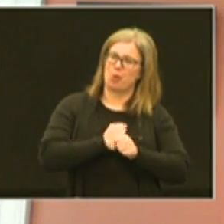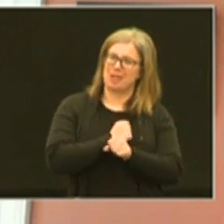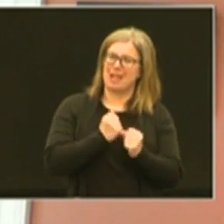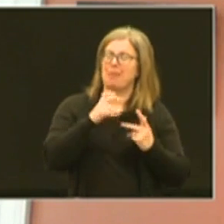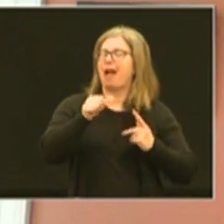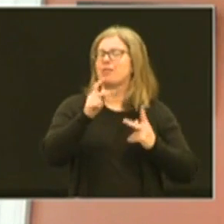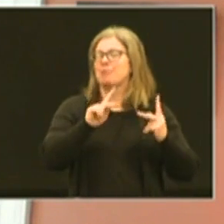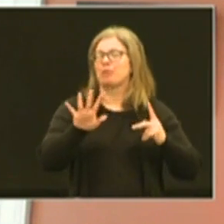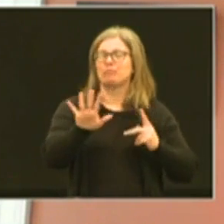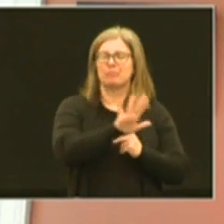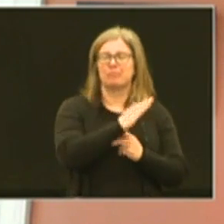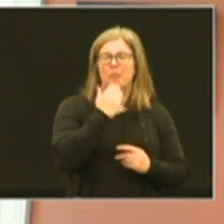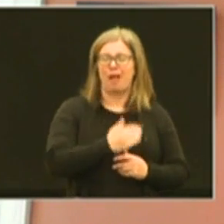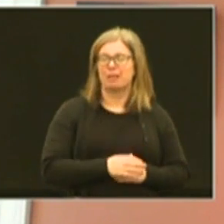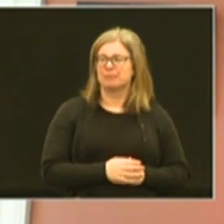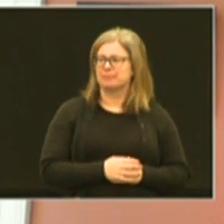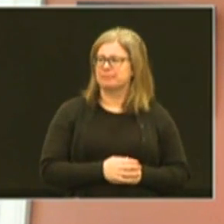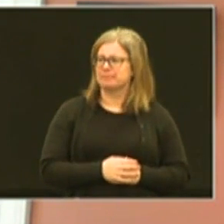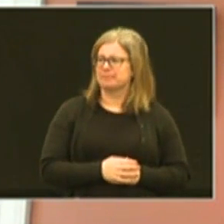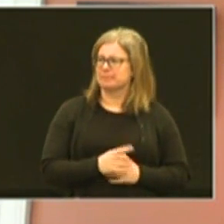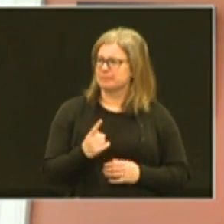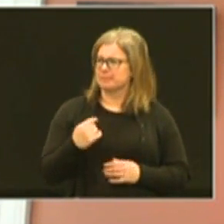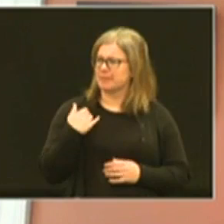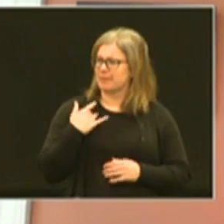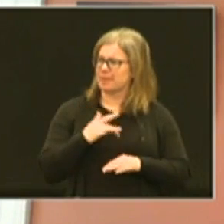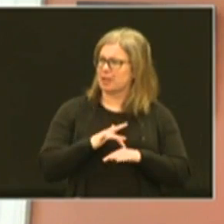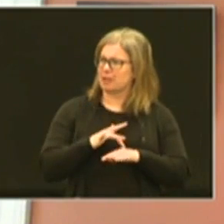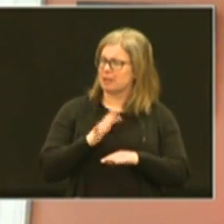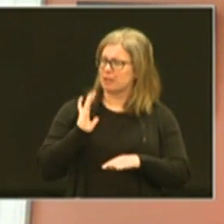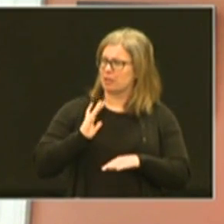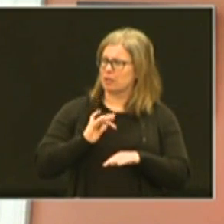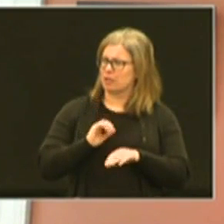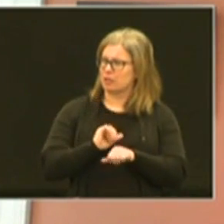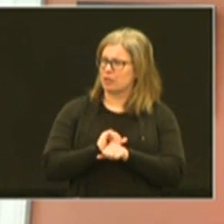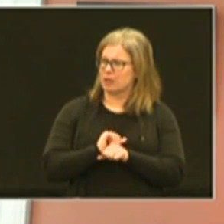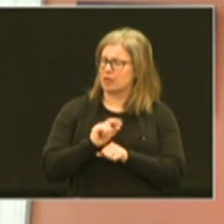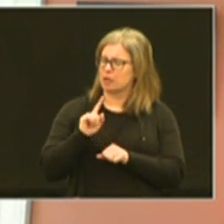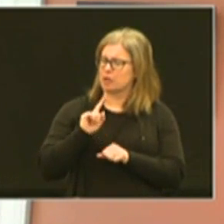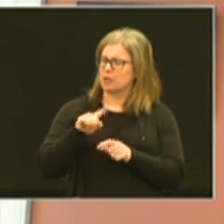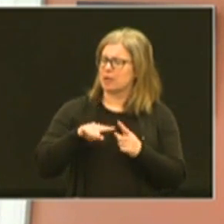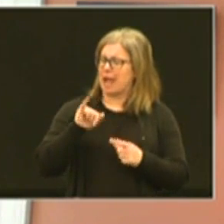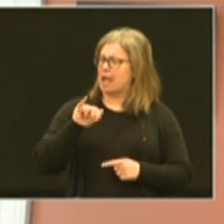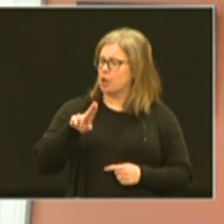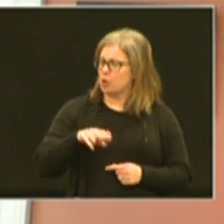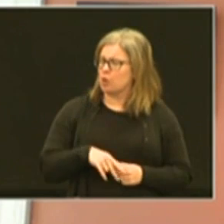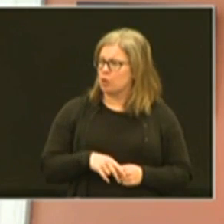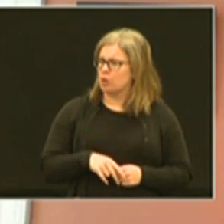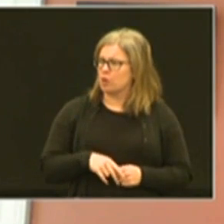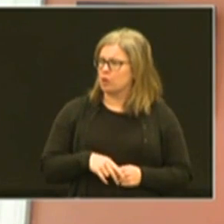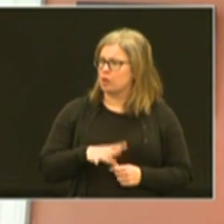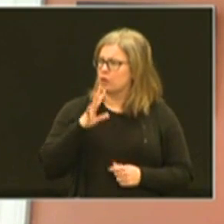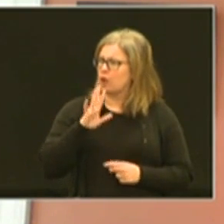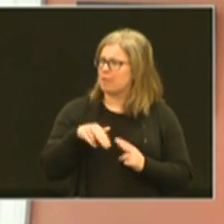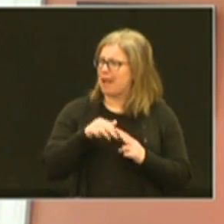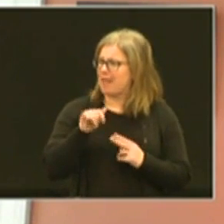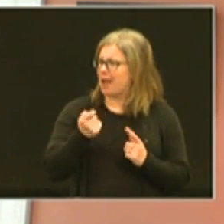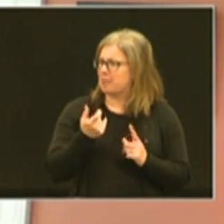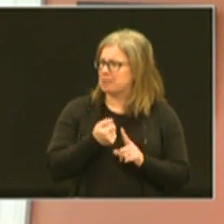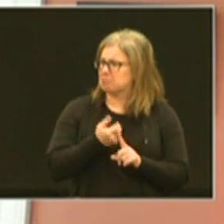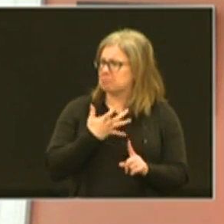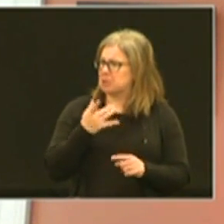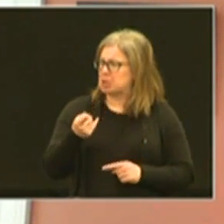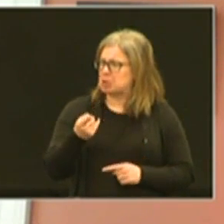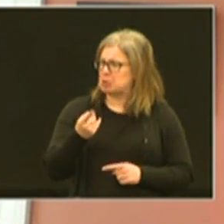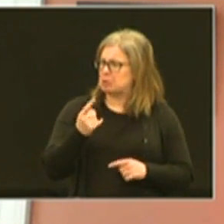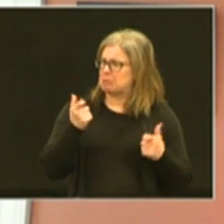many other people are doing well you had a early career i guess when you went to iu talk to us about that a little bit